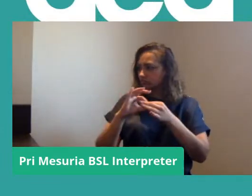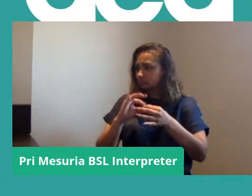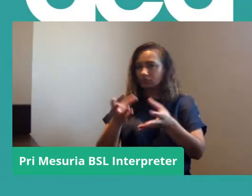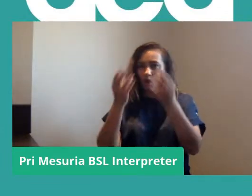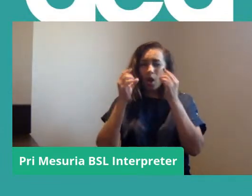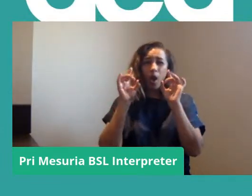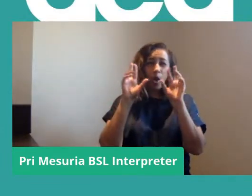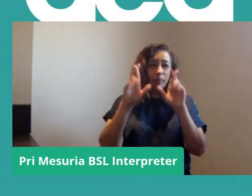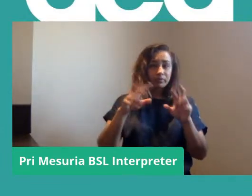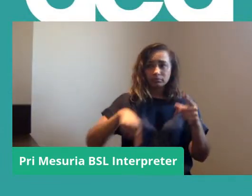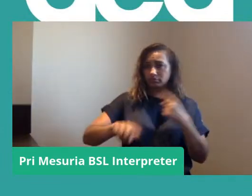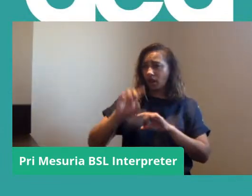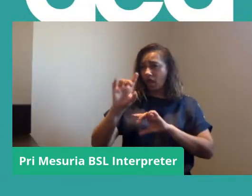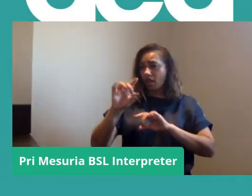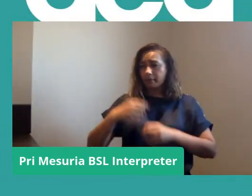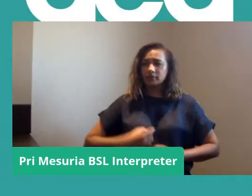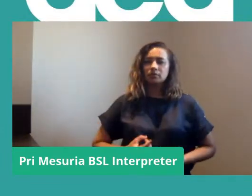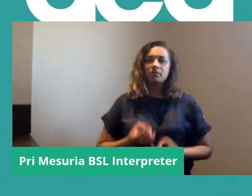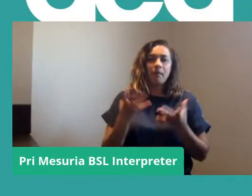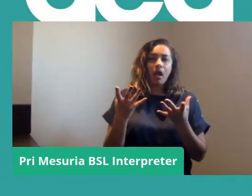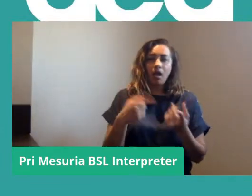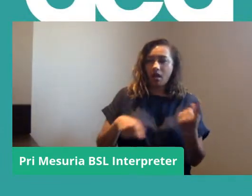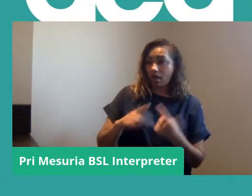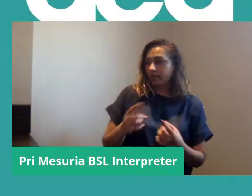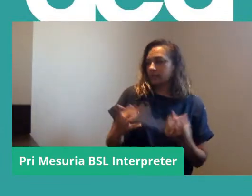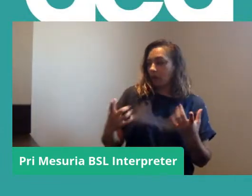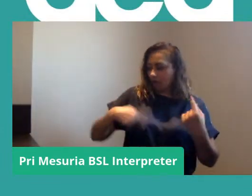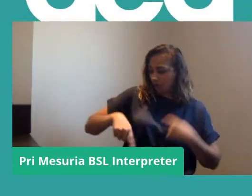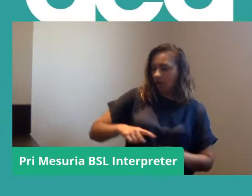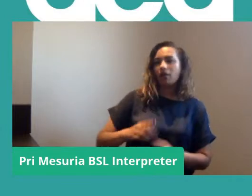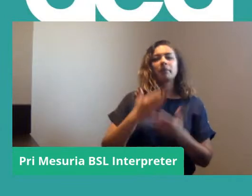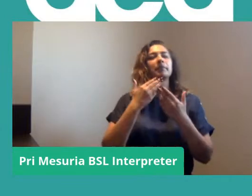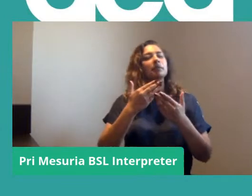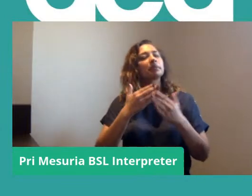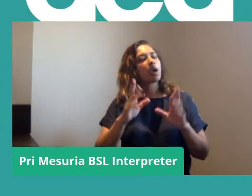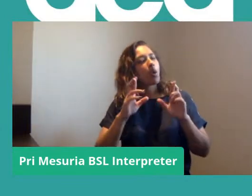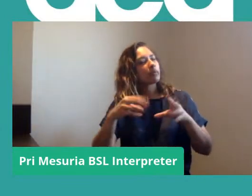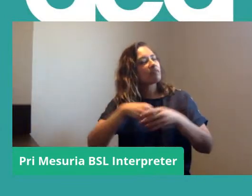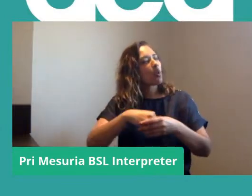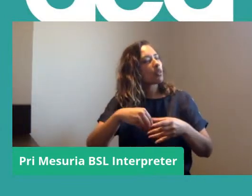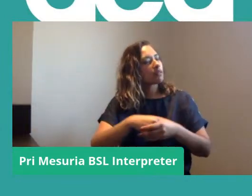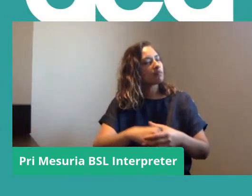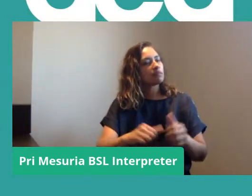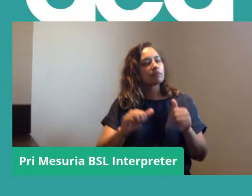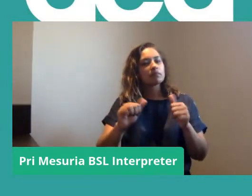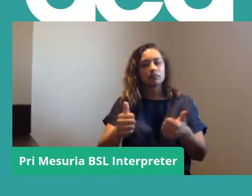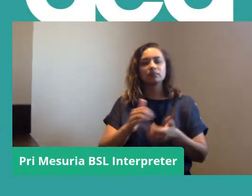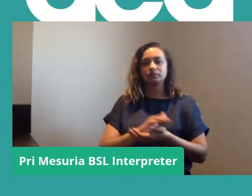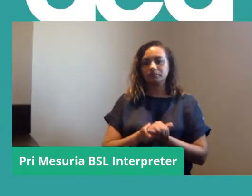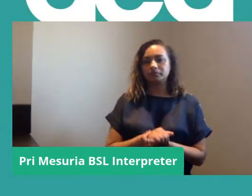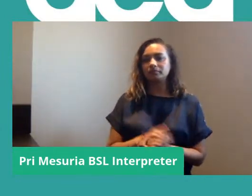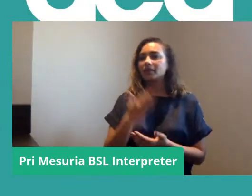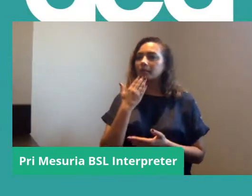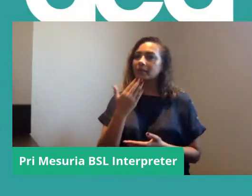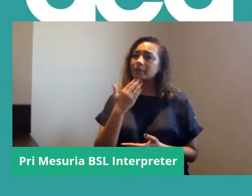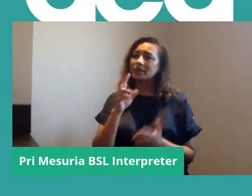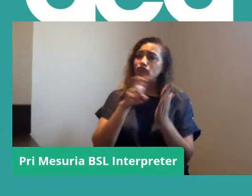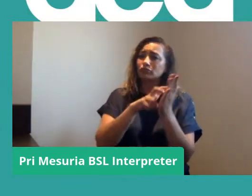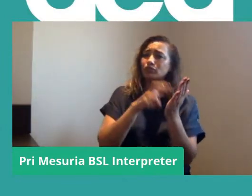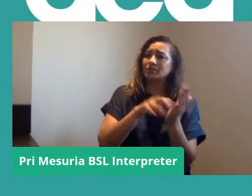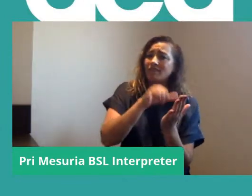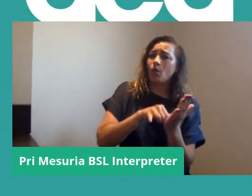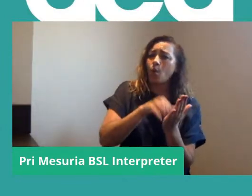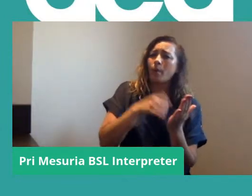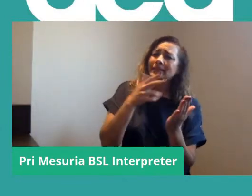inspired you as much as it's inspired all of us and to get involved with it so don't hesitate do your registration form straight